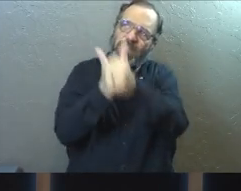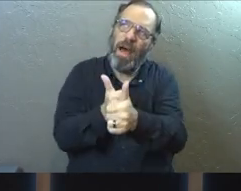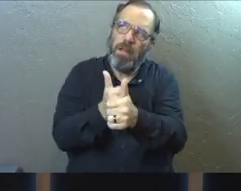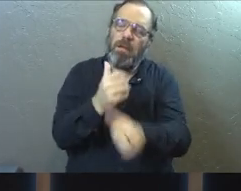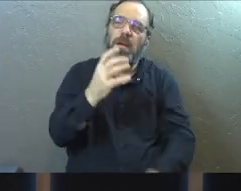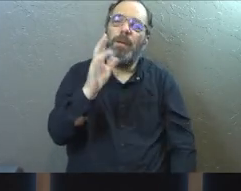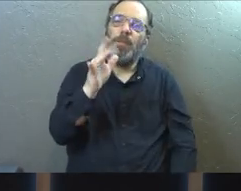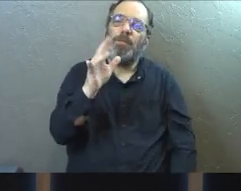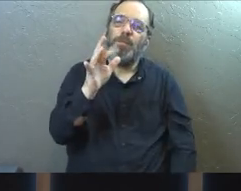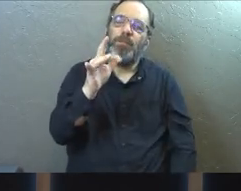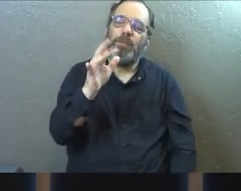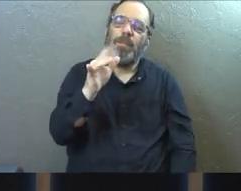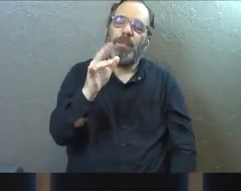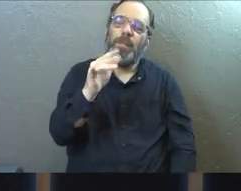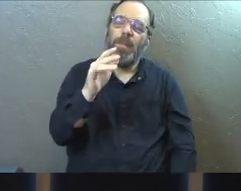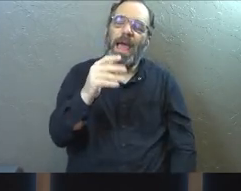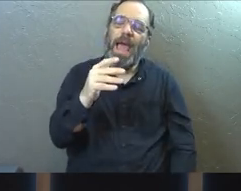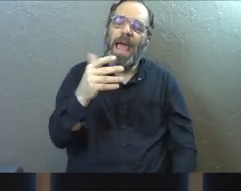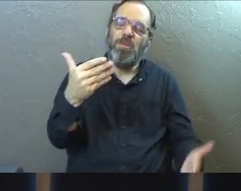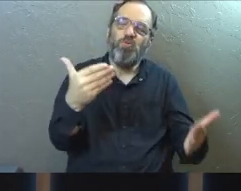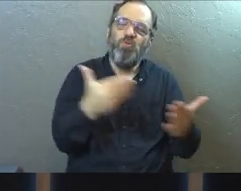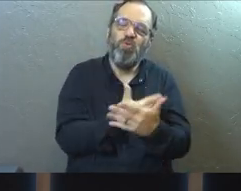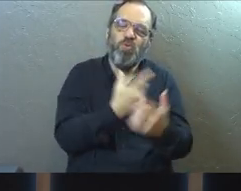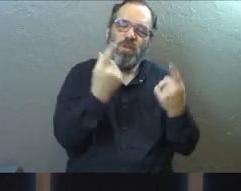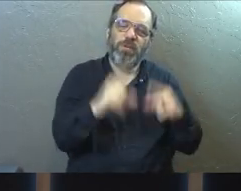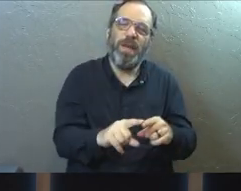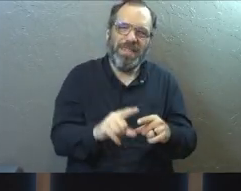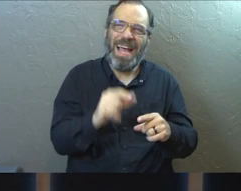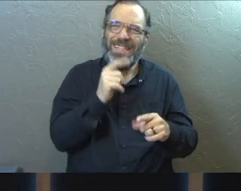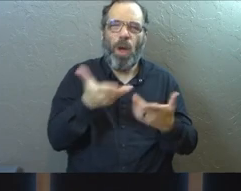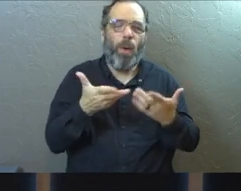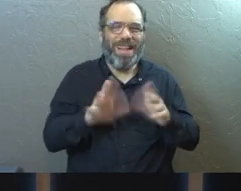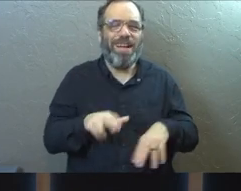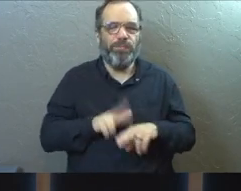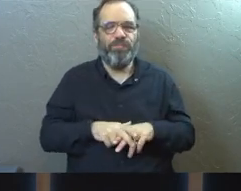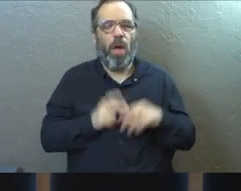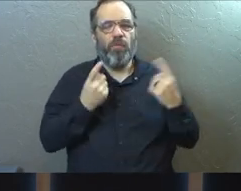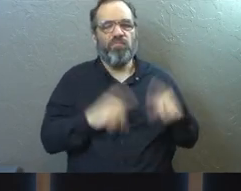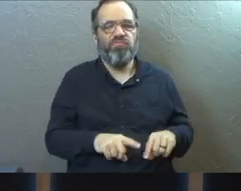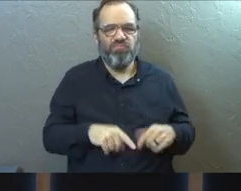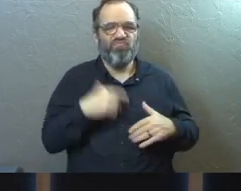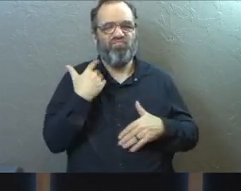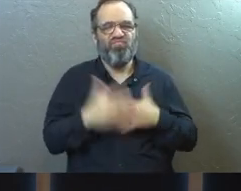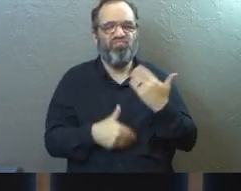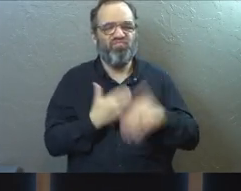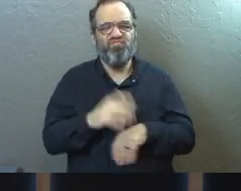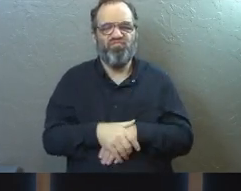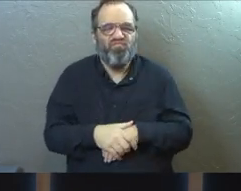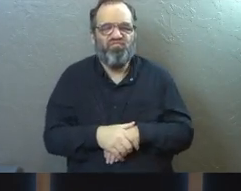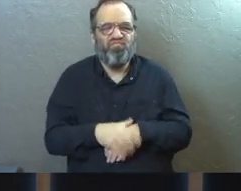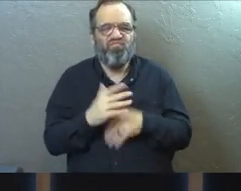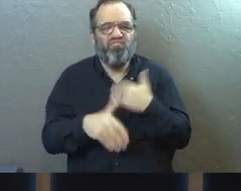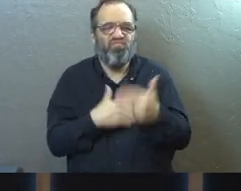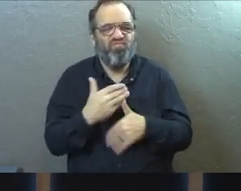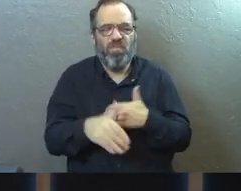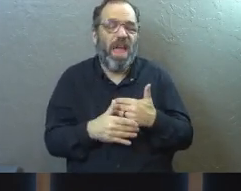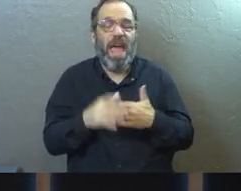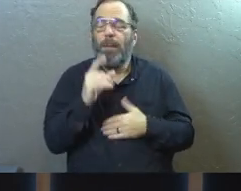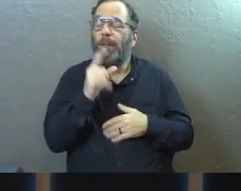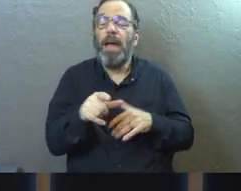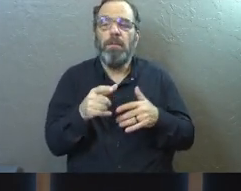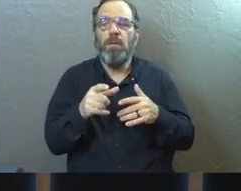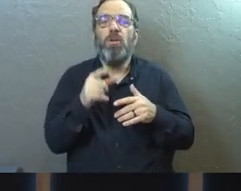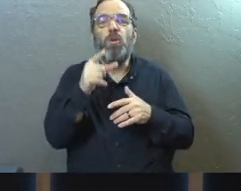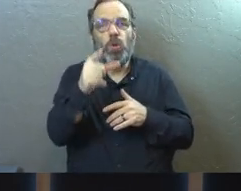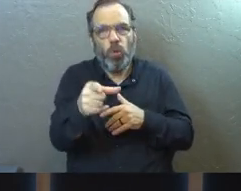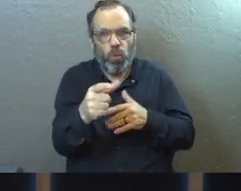actually bring new things to the table. You don't have to let things just happen, but you can have a say in how you're going to do this as a follower